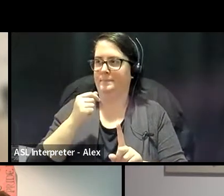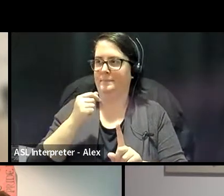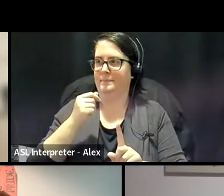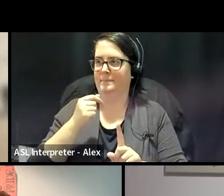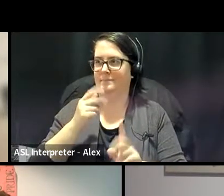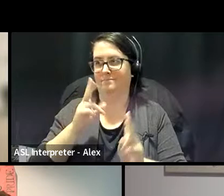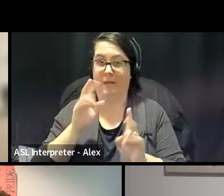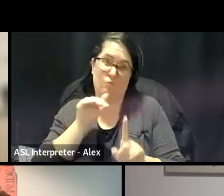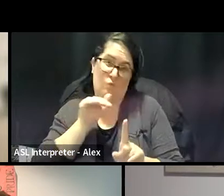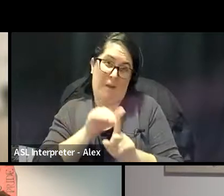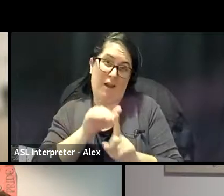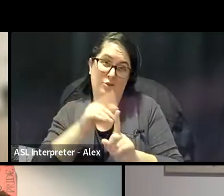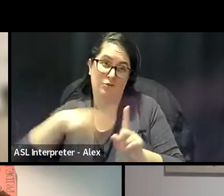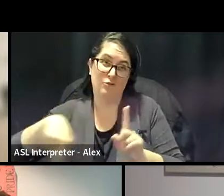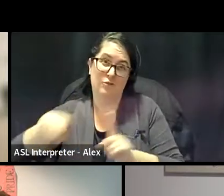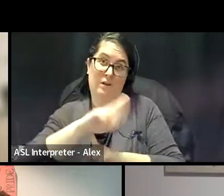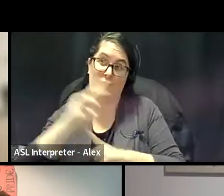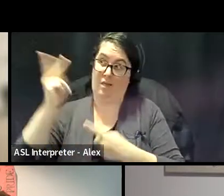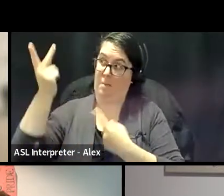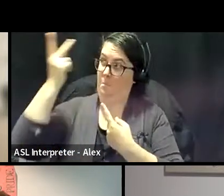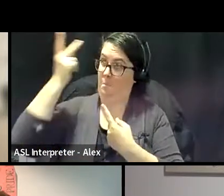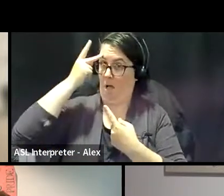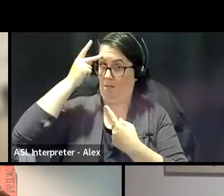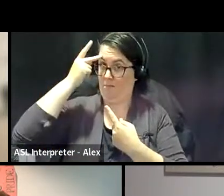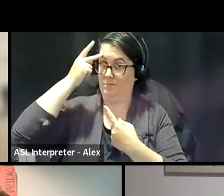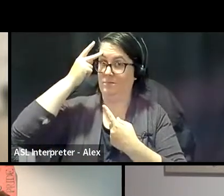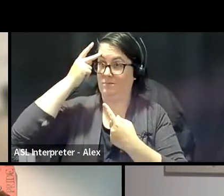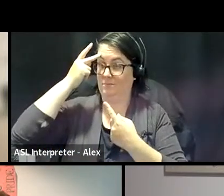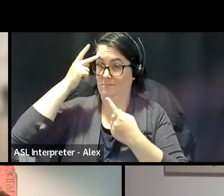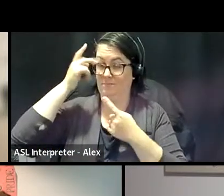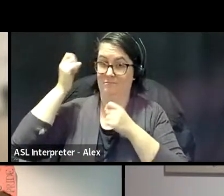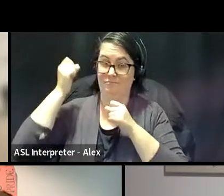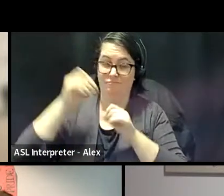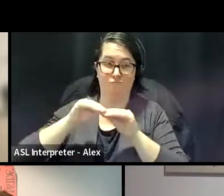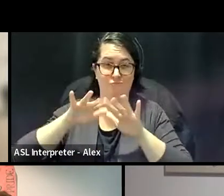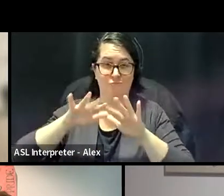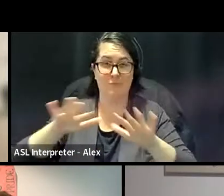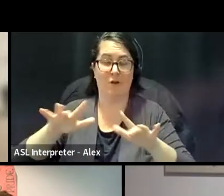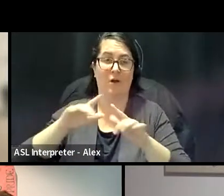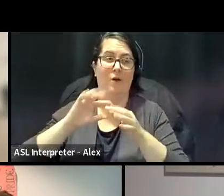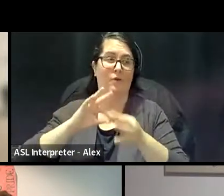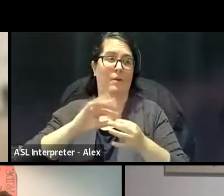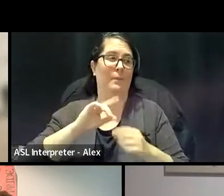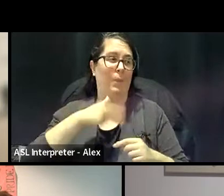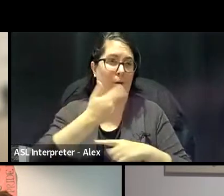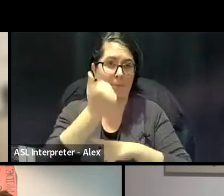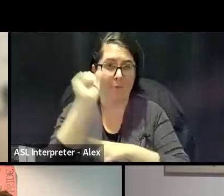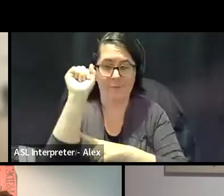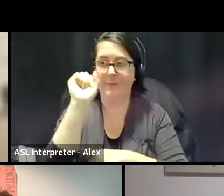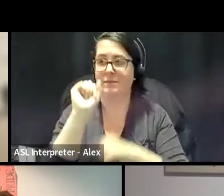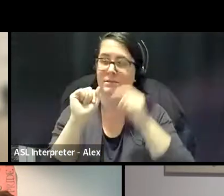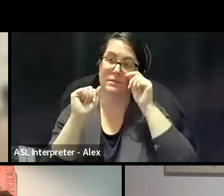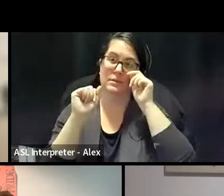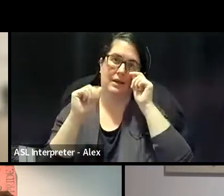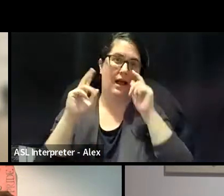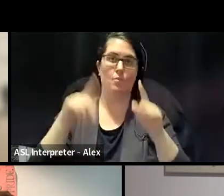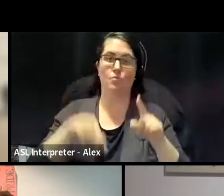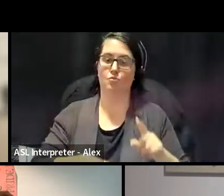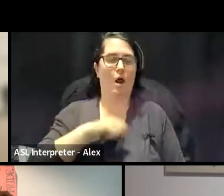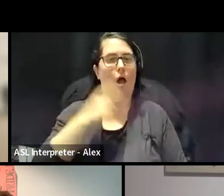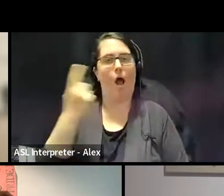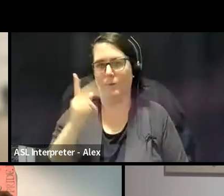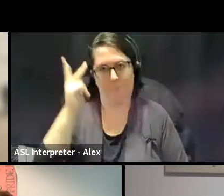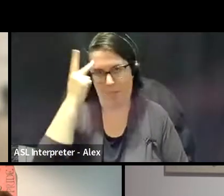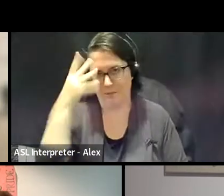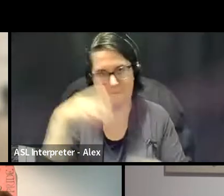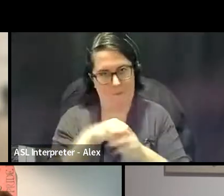us of the politicization of, you know, the queer movement of the way that pride has always been political. It has always been